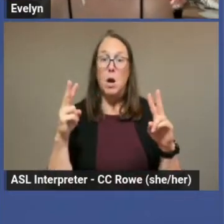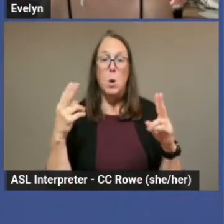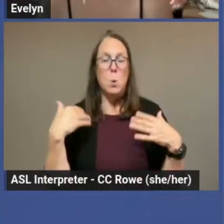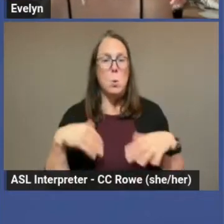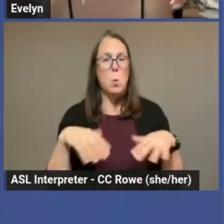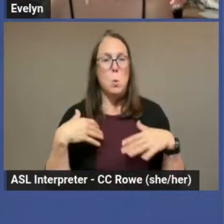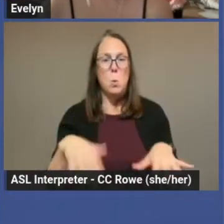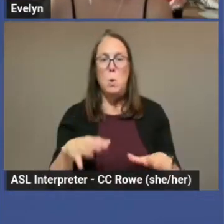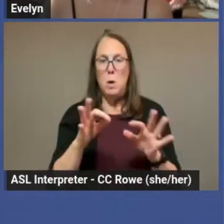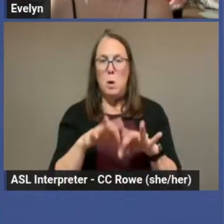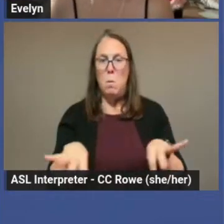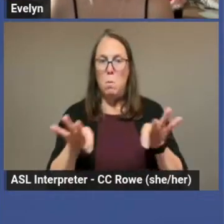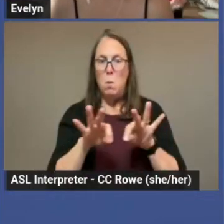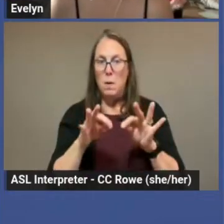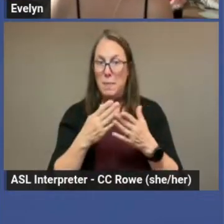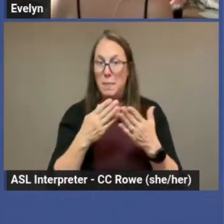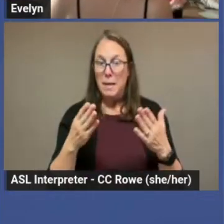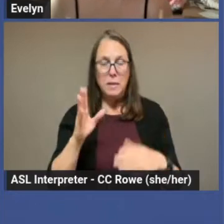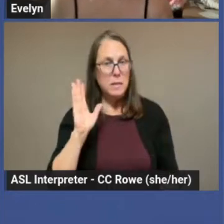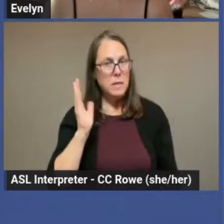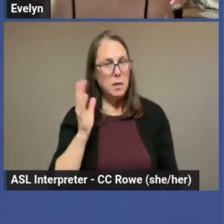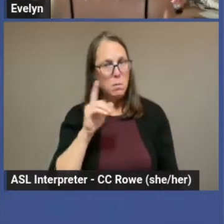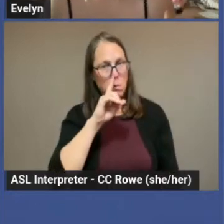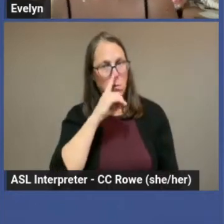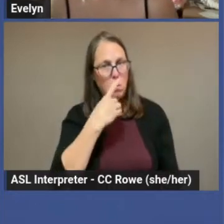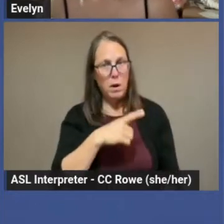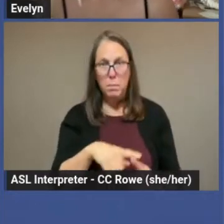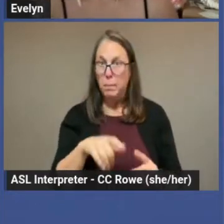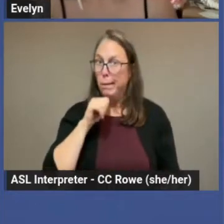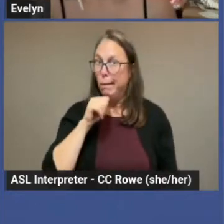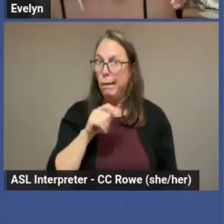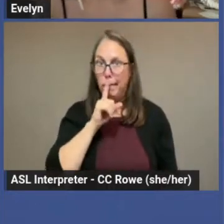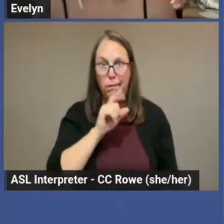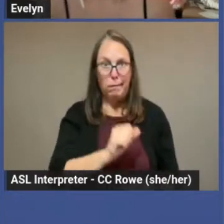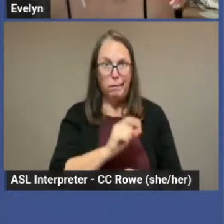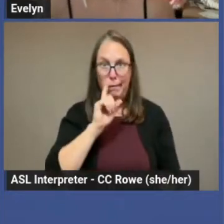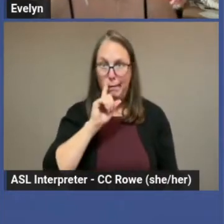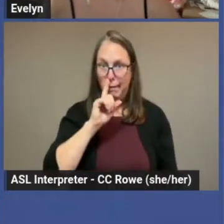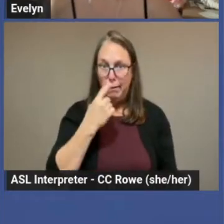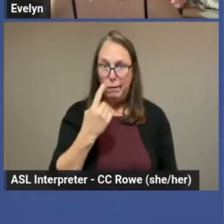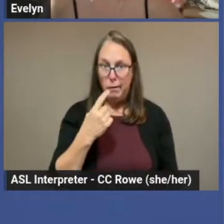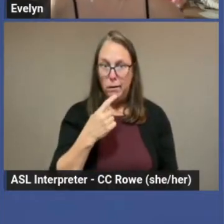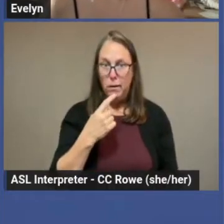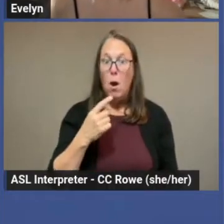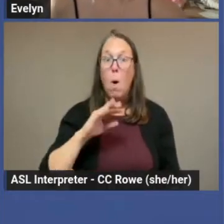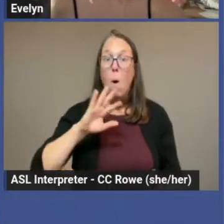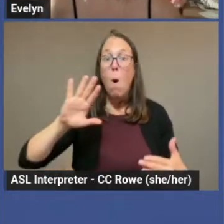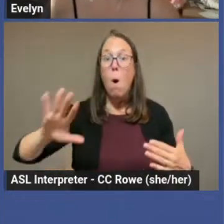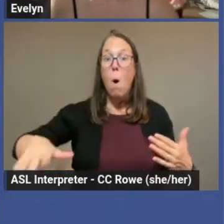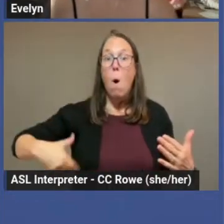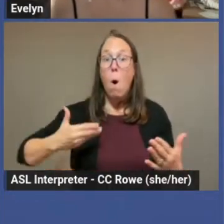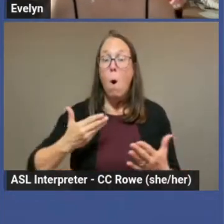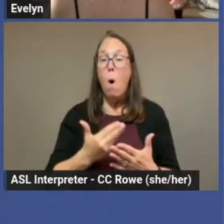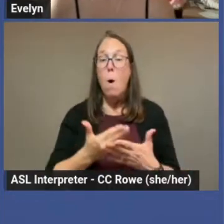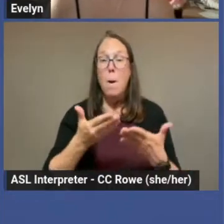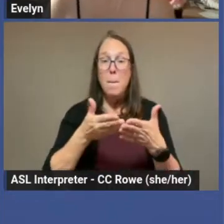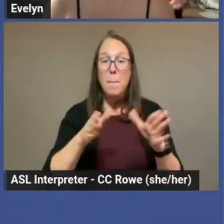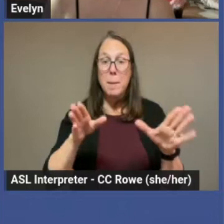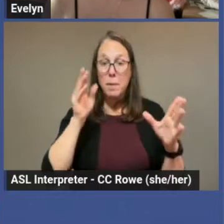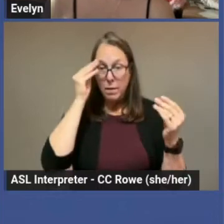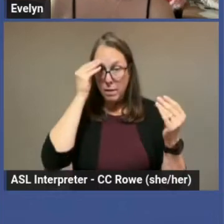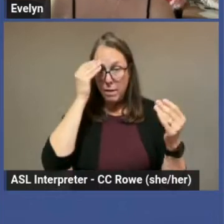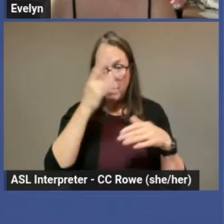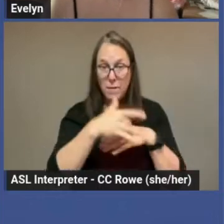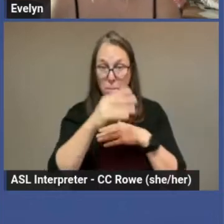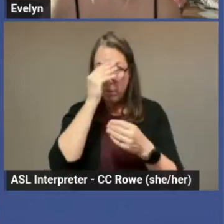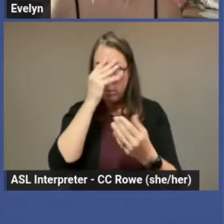thing that seems dry, but boy is it not, is all of the publicly available information you